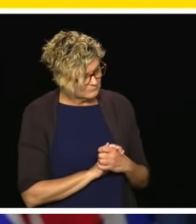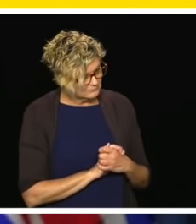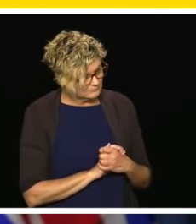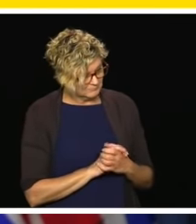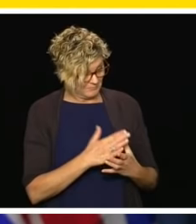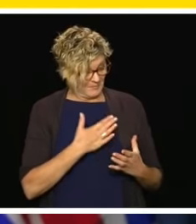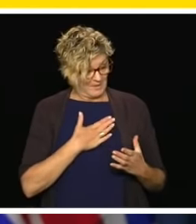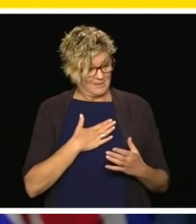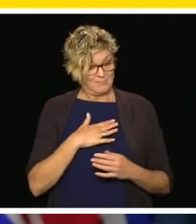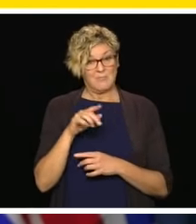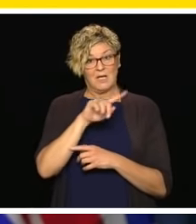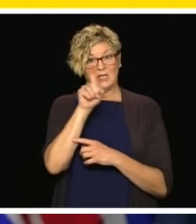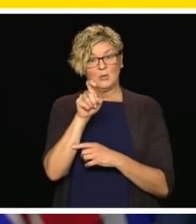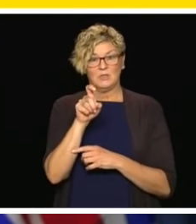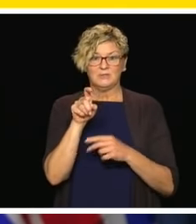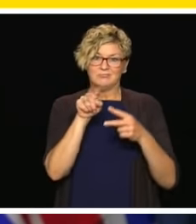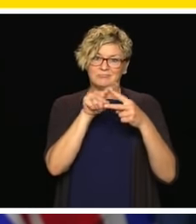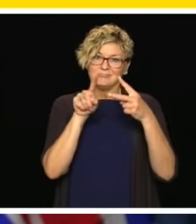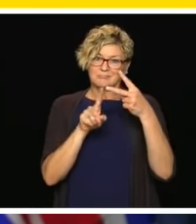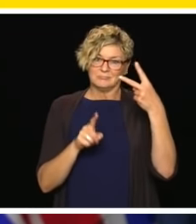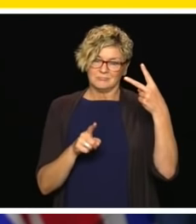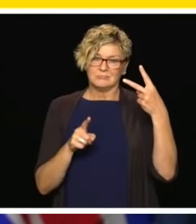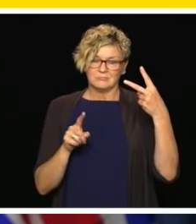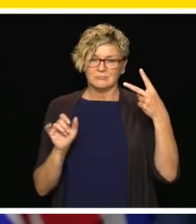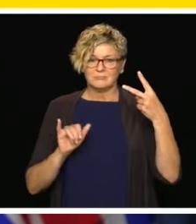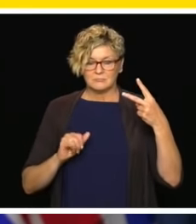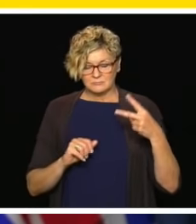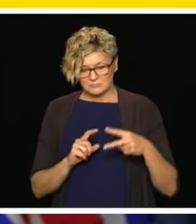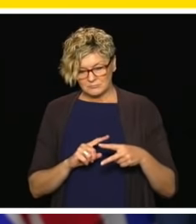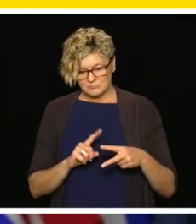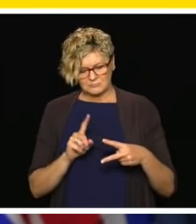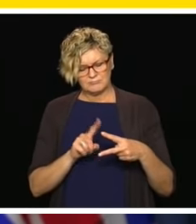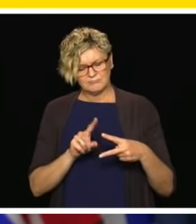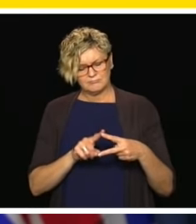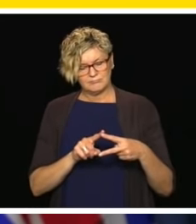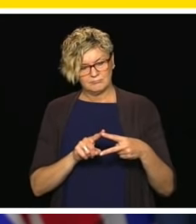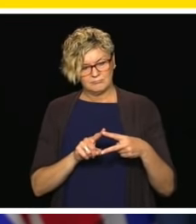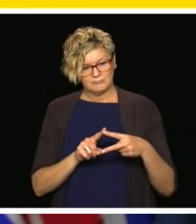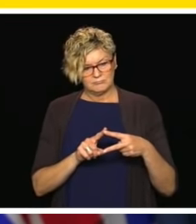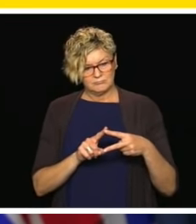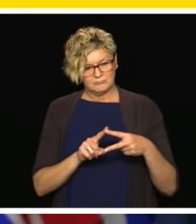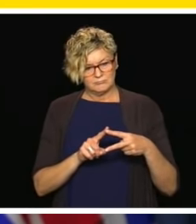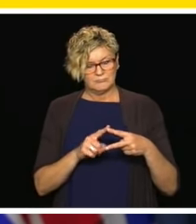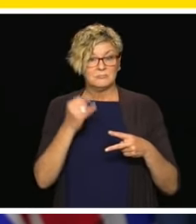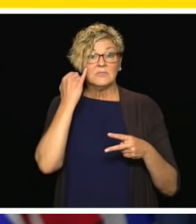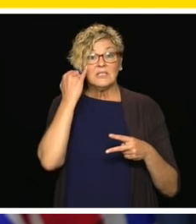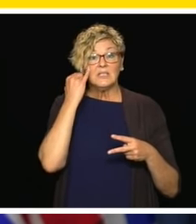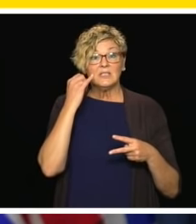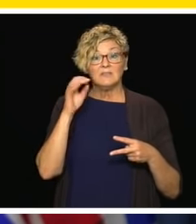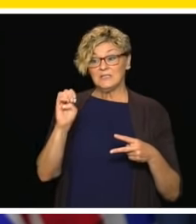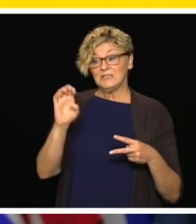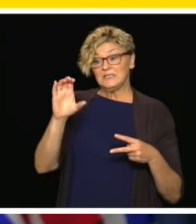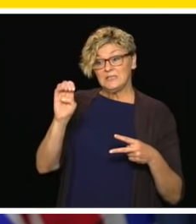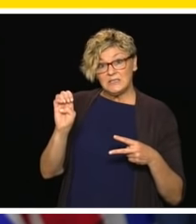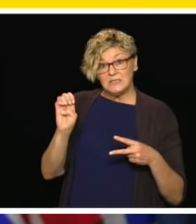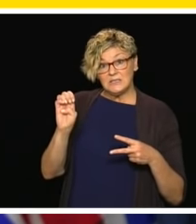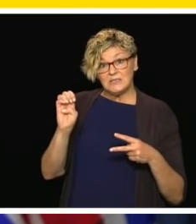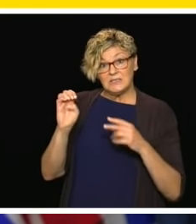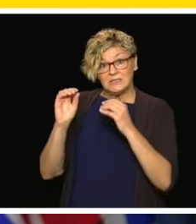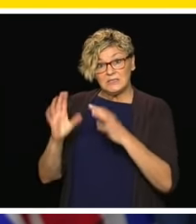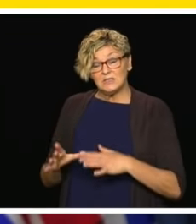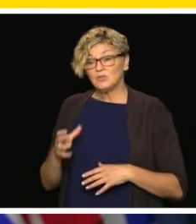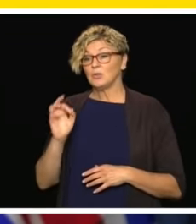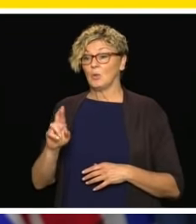Minister, sort of doing a double-barrel as well. What accommodations will be done for ECEs and teachers who